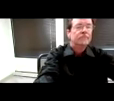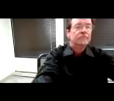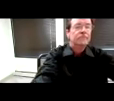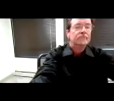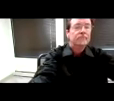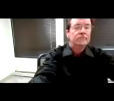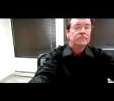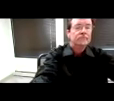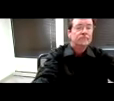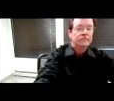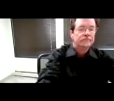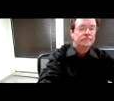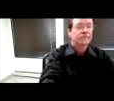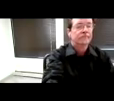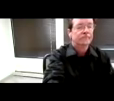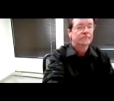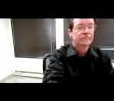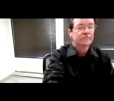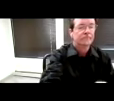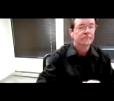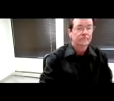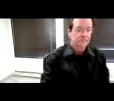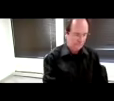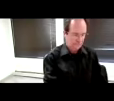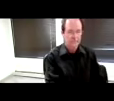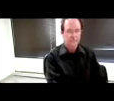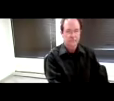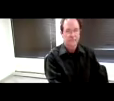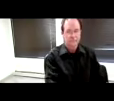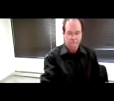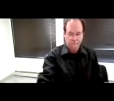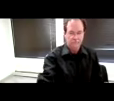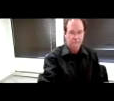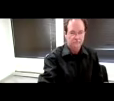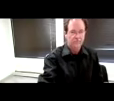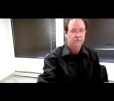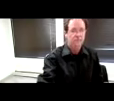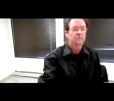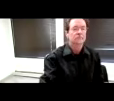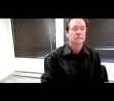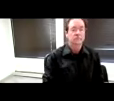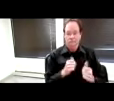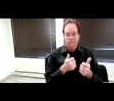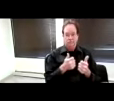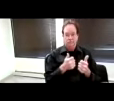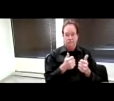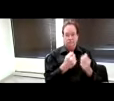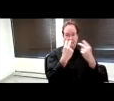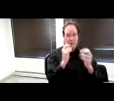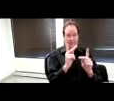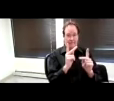So, regarding the captioning requests that come in through that accessibility form, people can request